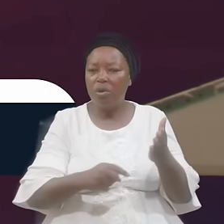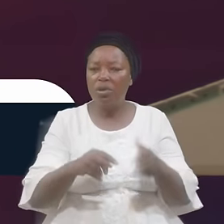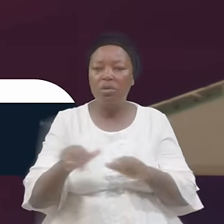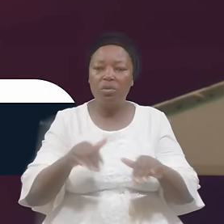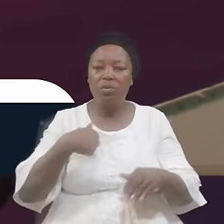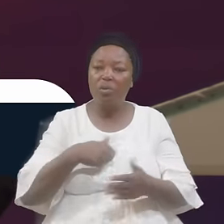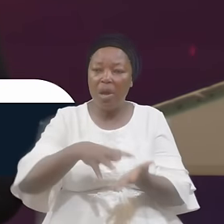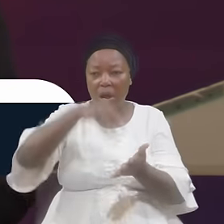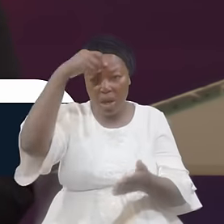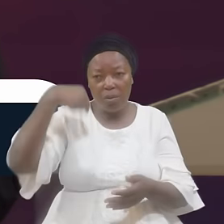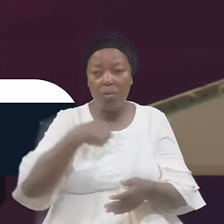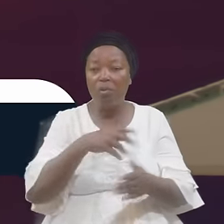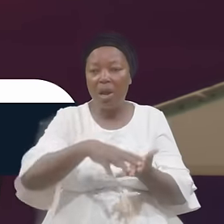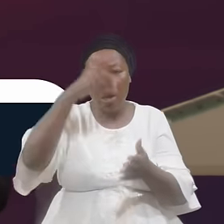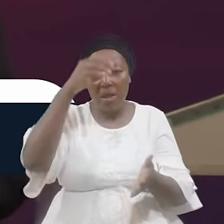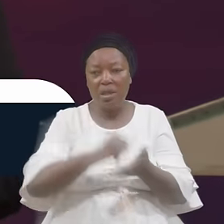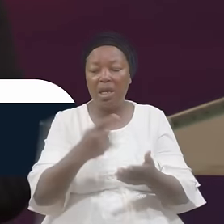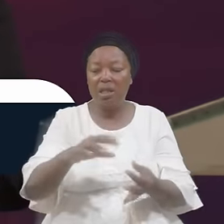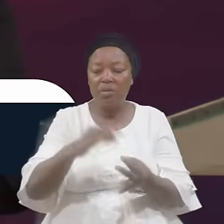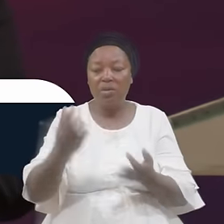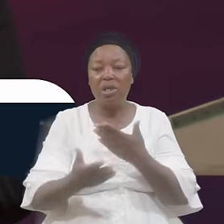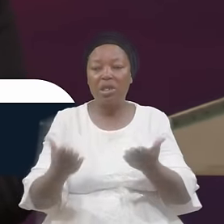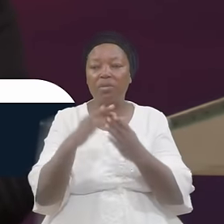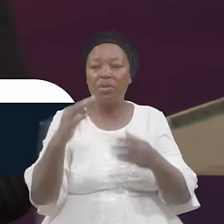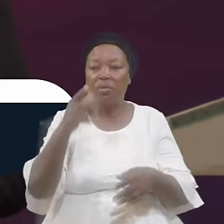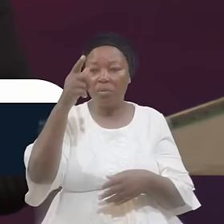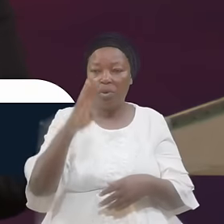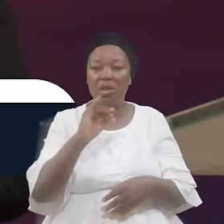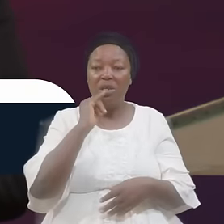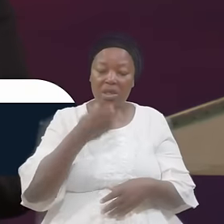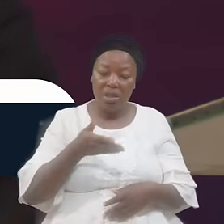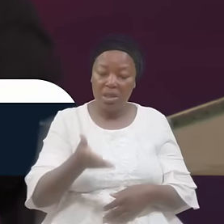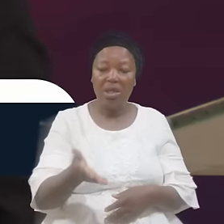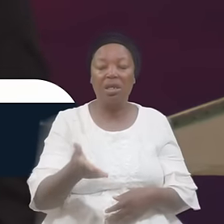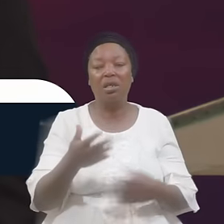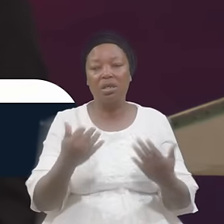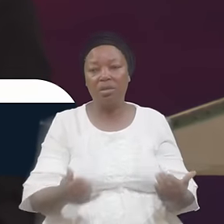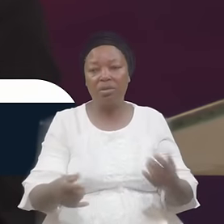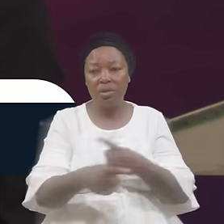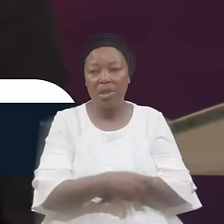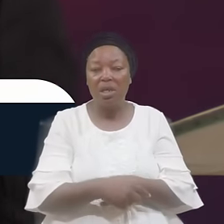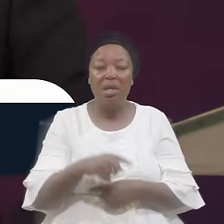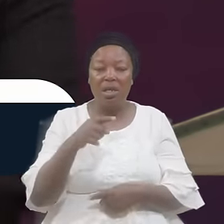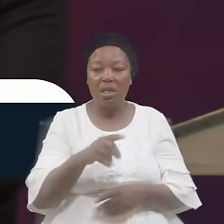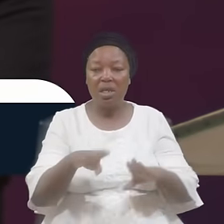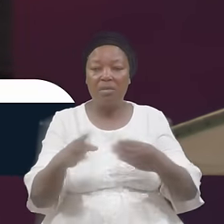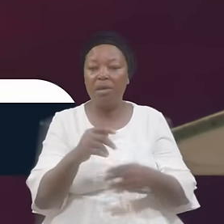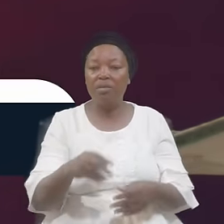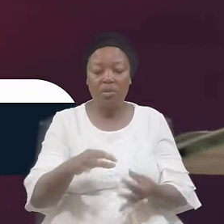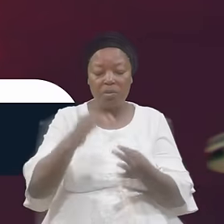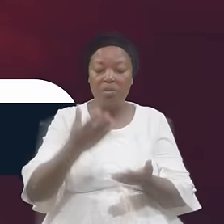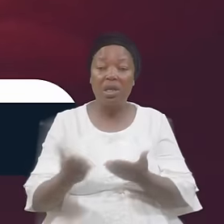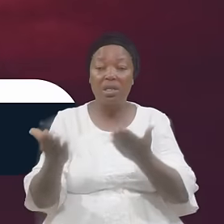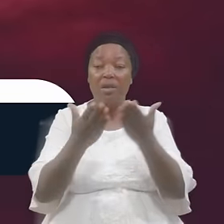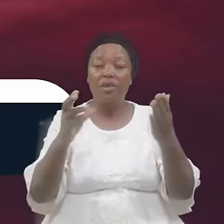the spiritual service Of God Is still there Today He gave them Spiritual service So